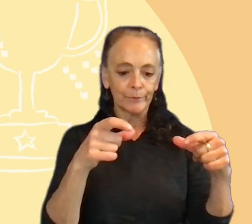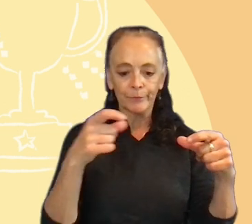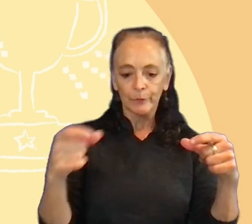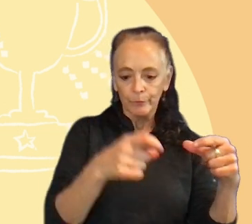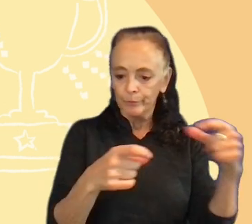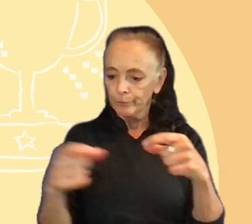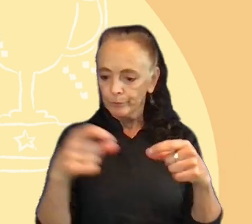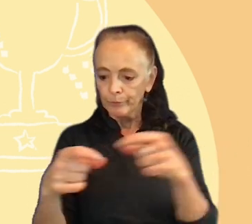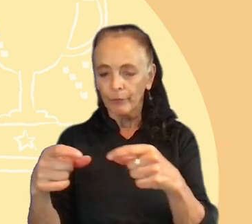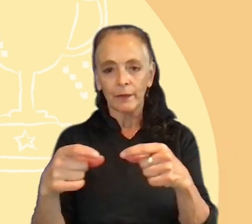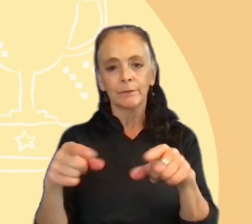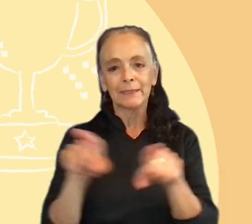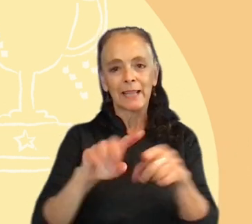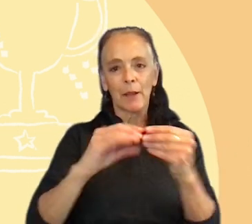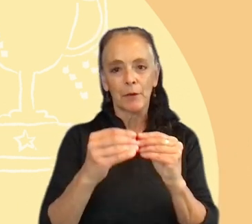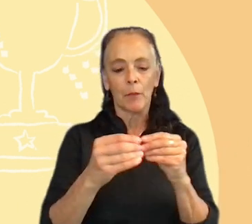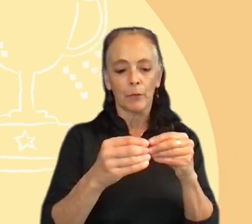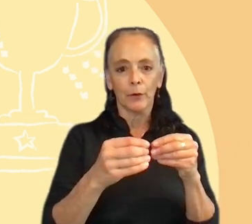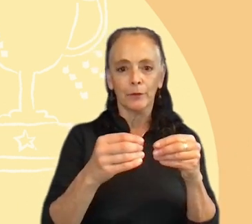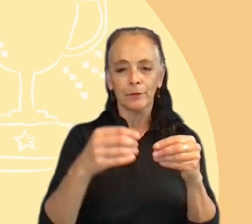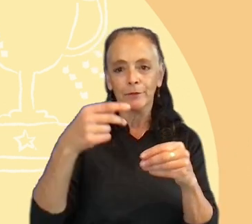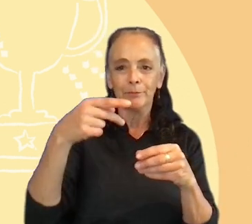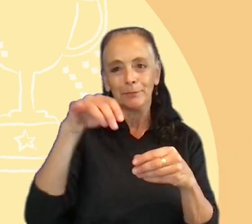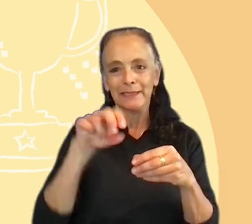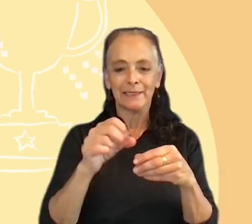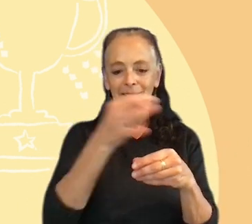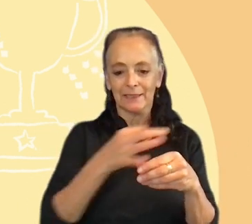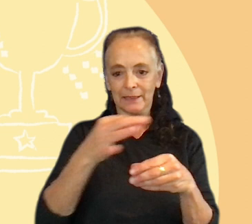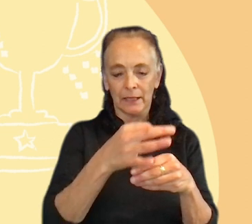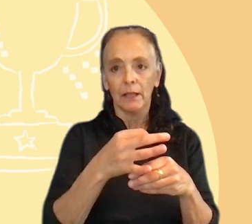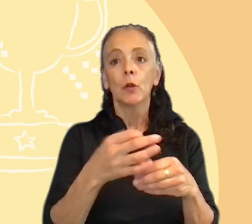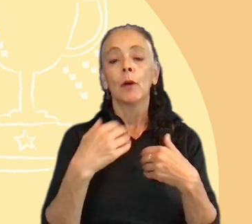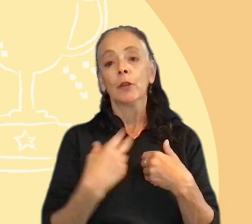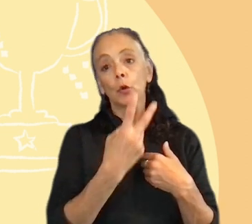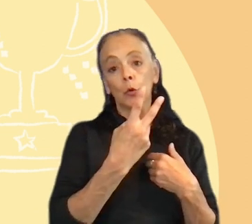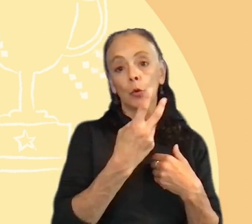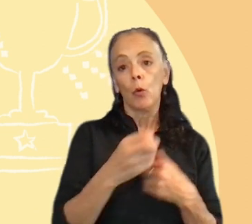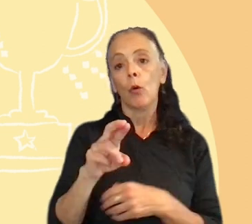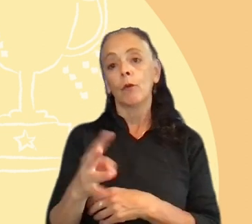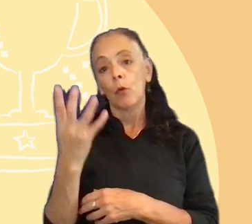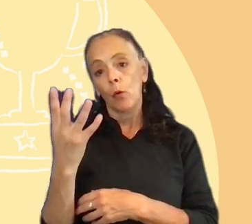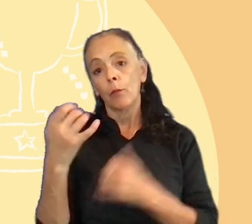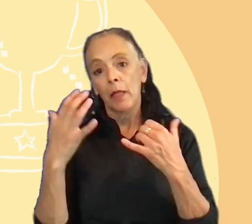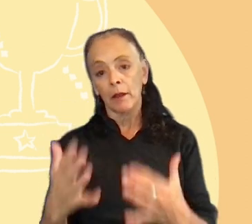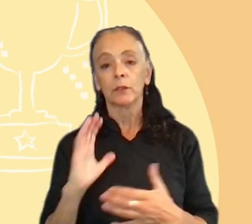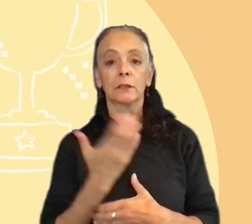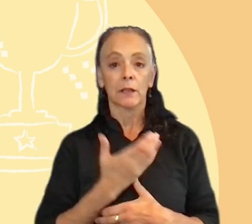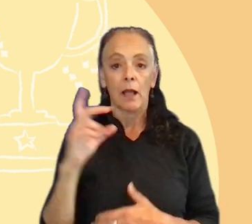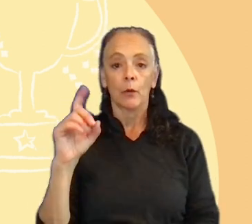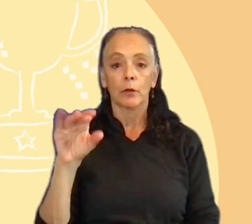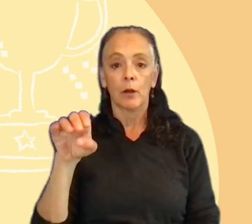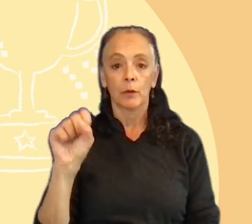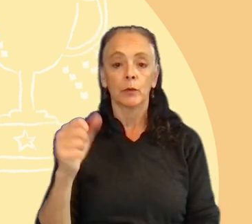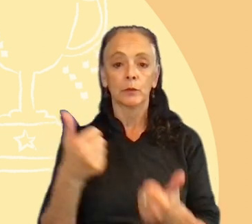pins, amount of pins. And it's a game played by two or four players. In our Domino's